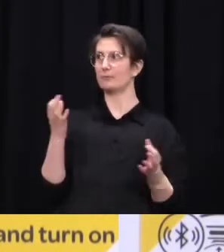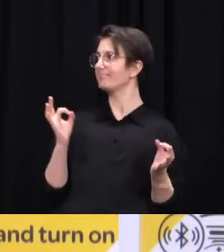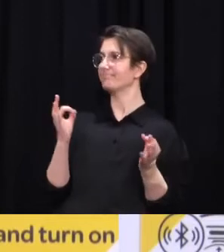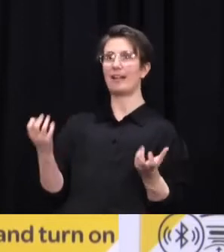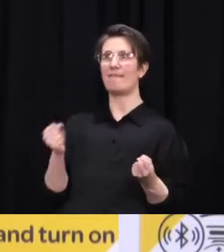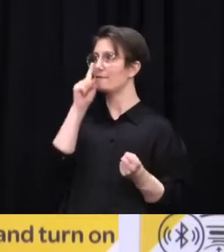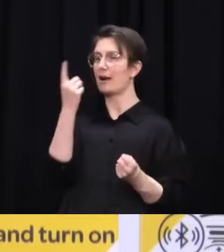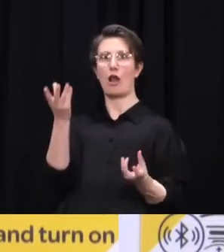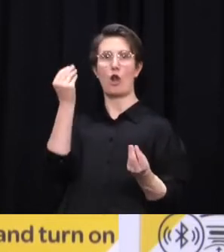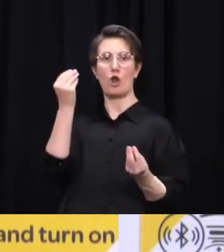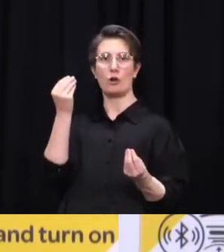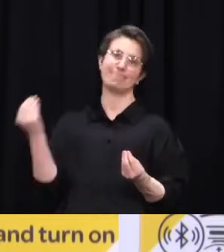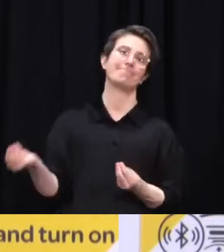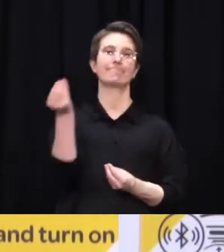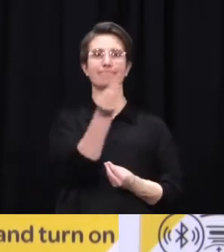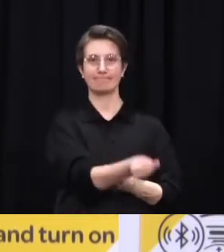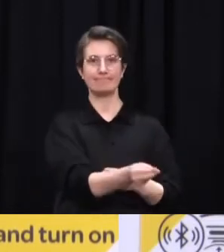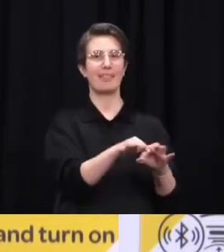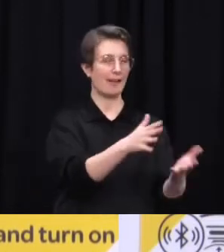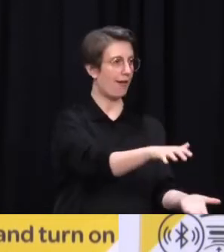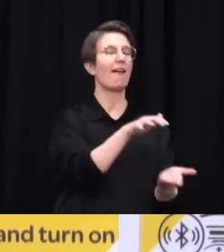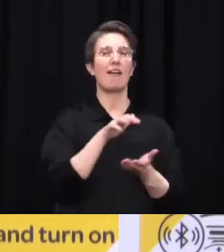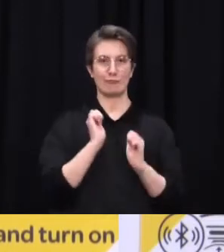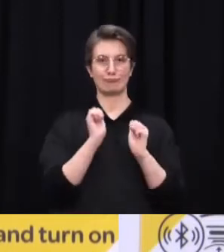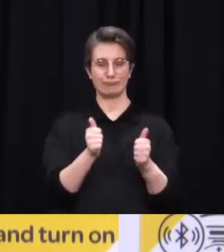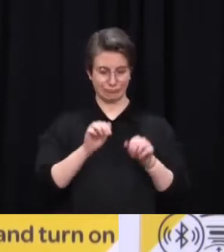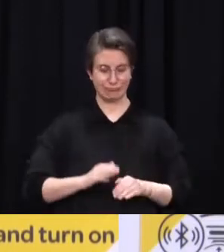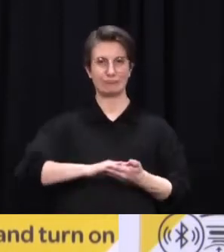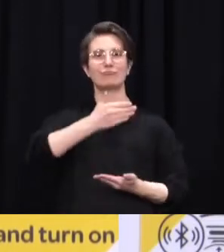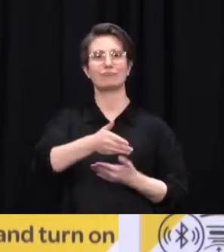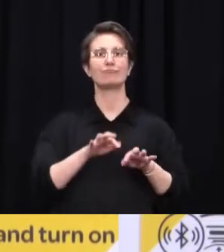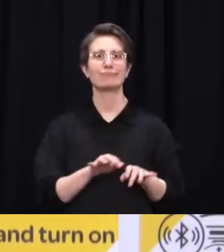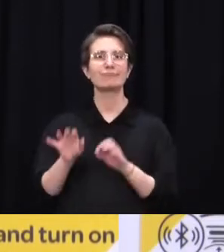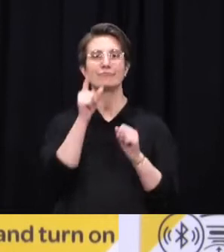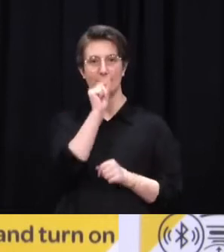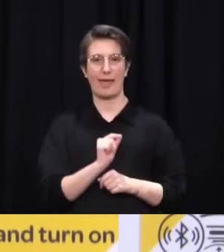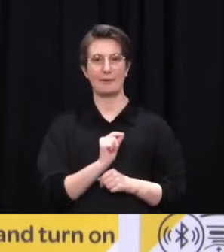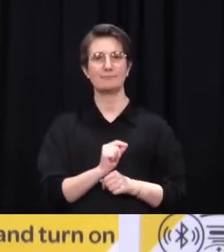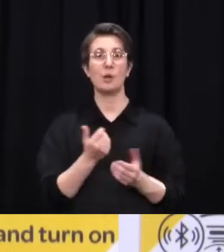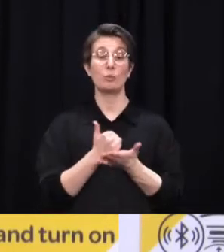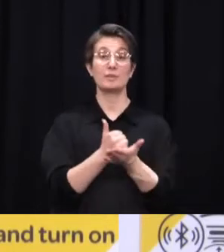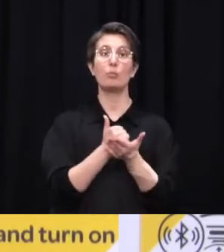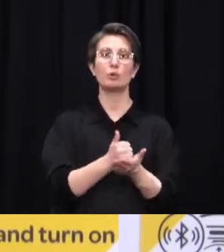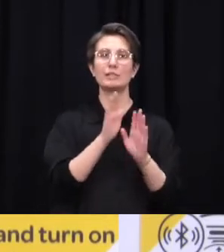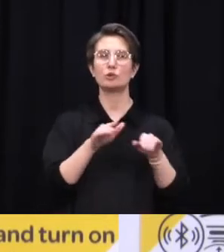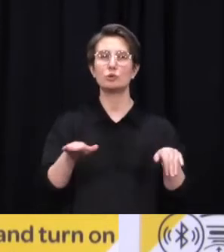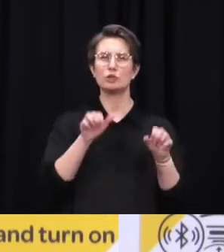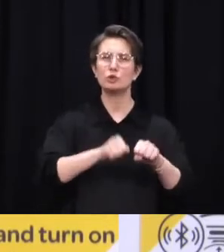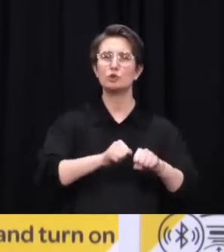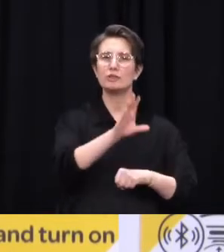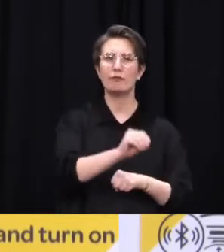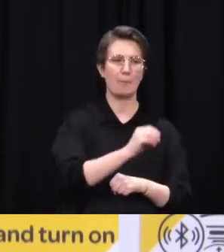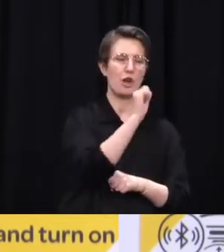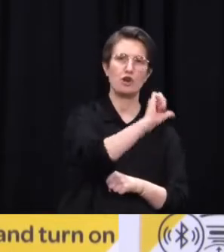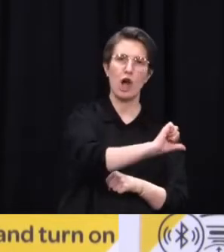and kura across the country supporting year 9 to 13 students to learn from home. And we are supporting 40,000 households